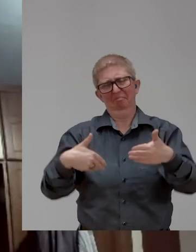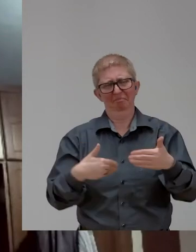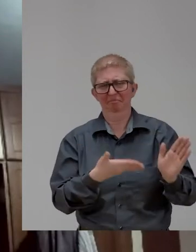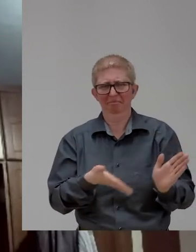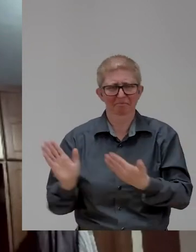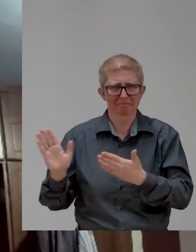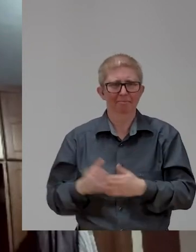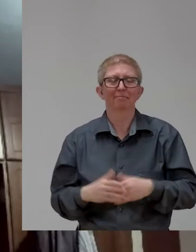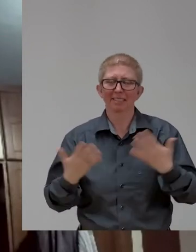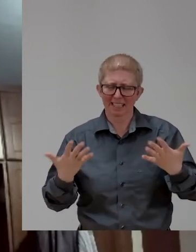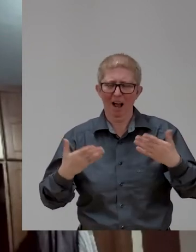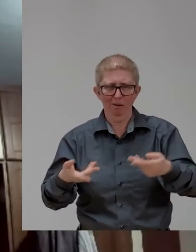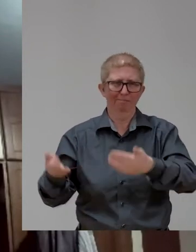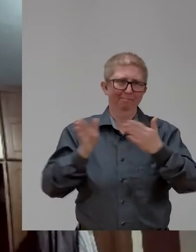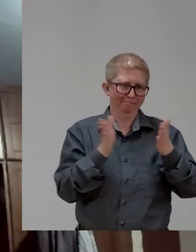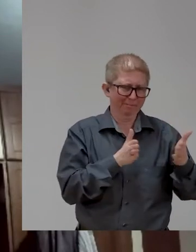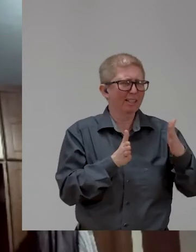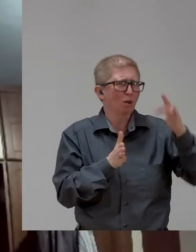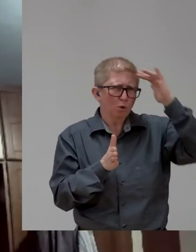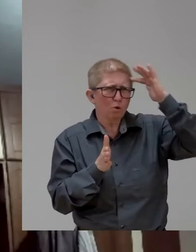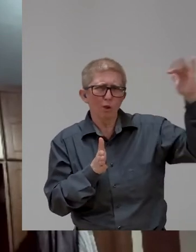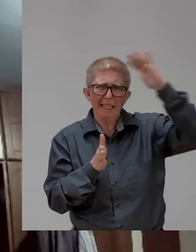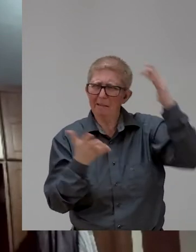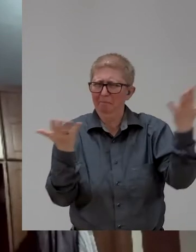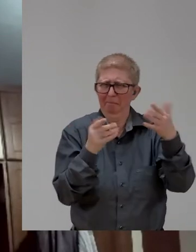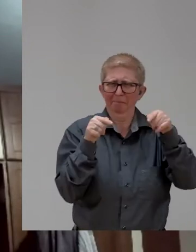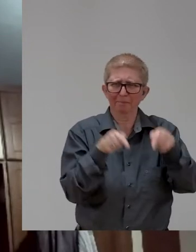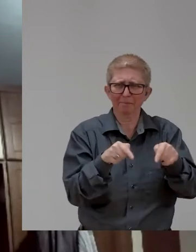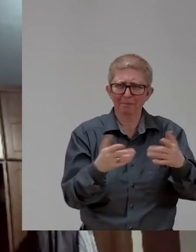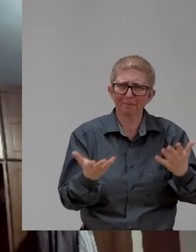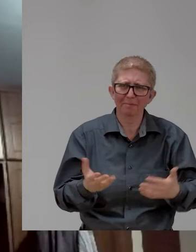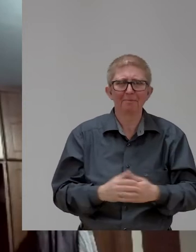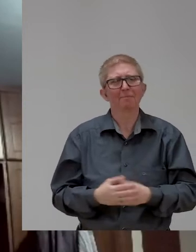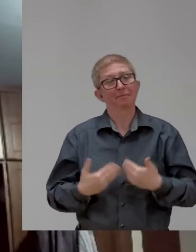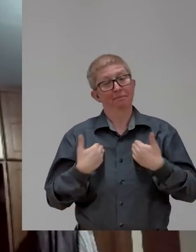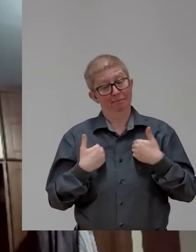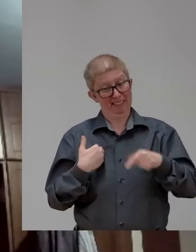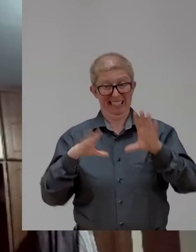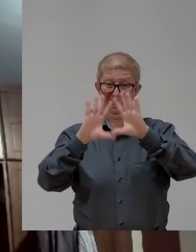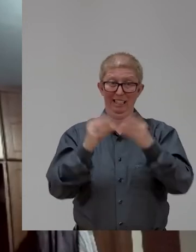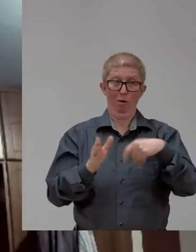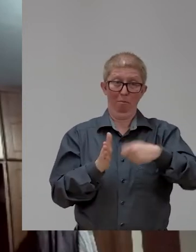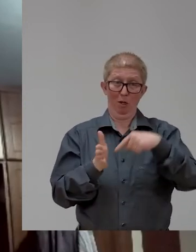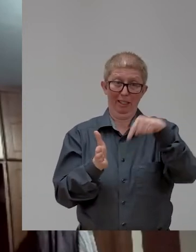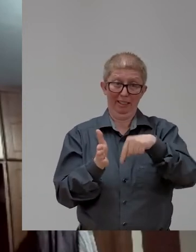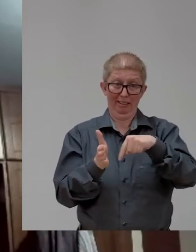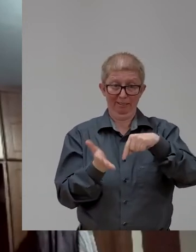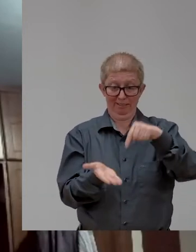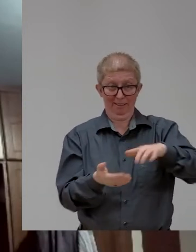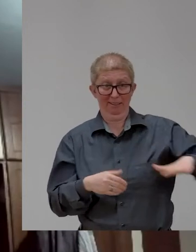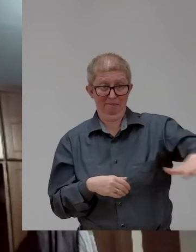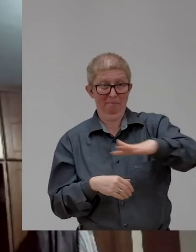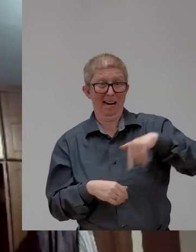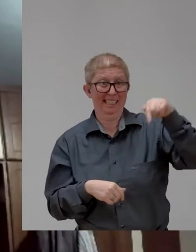It's really fantastic and very timely to say that Zero Project is a place where we turn dreaming also